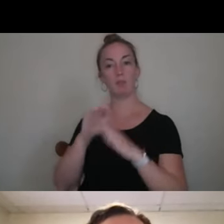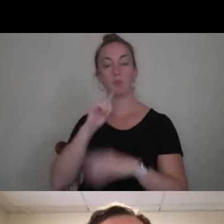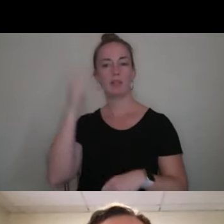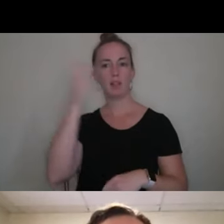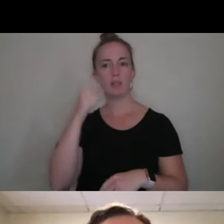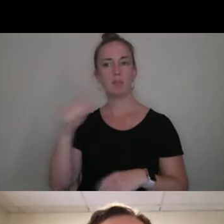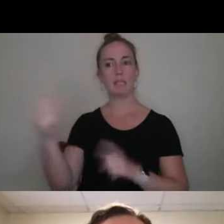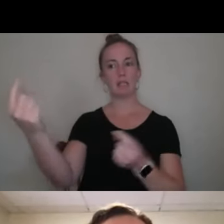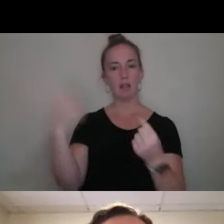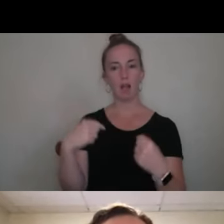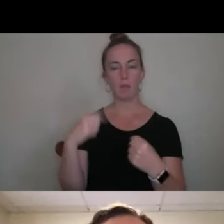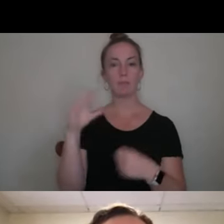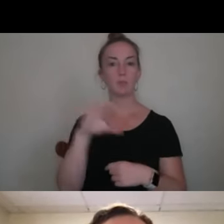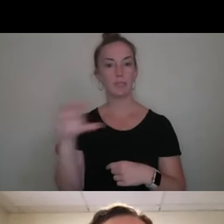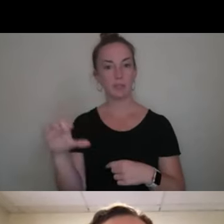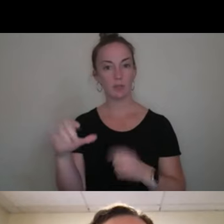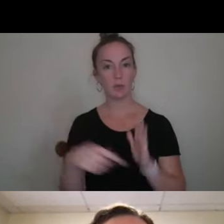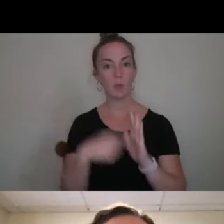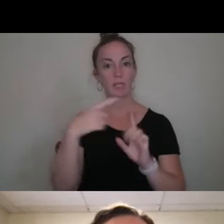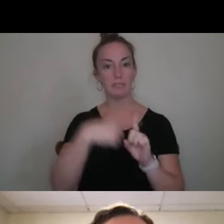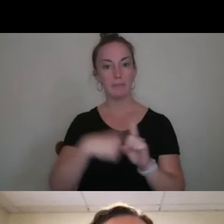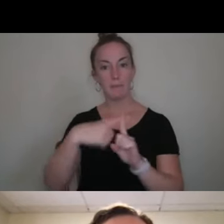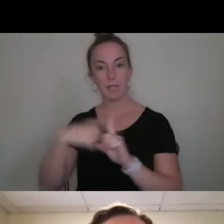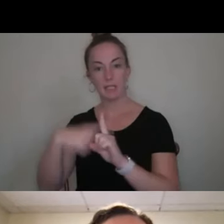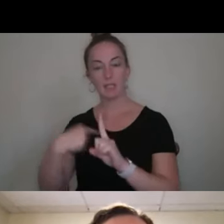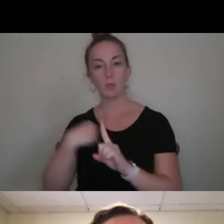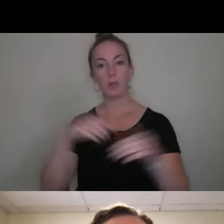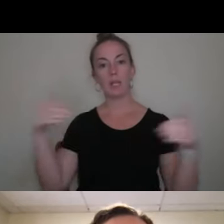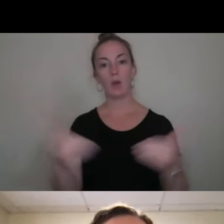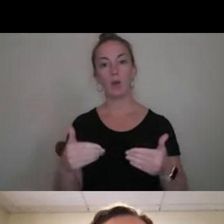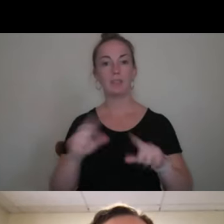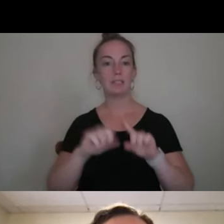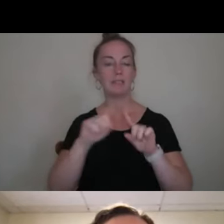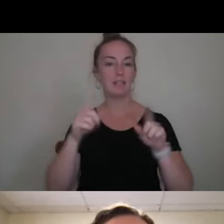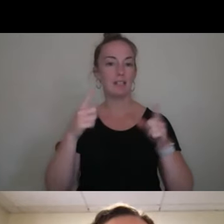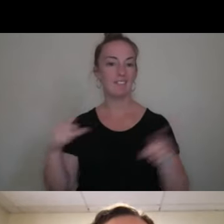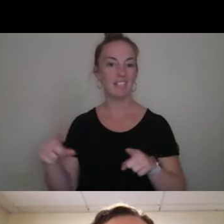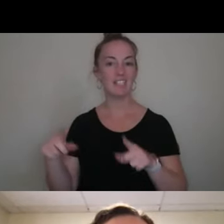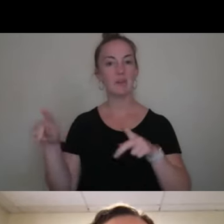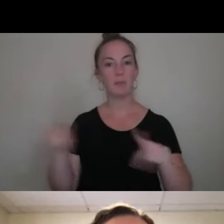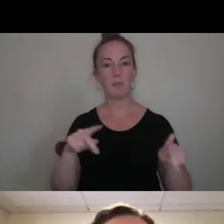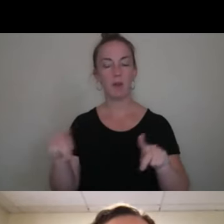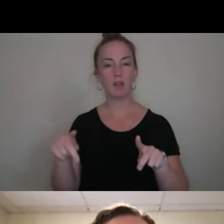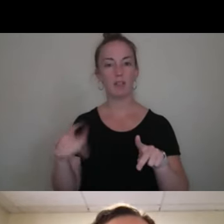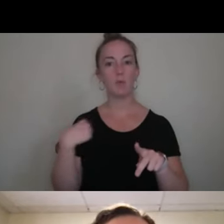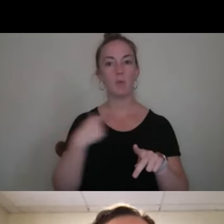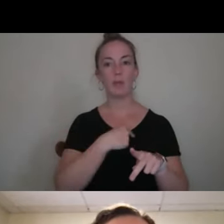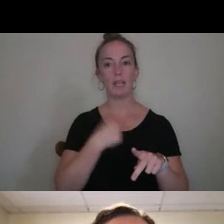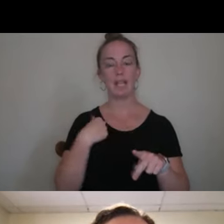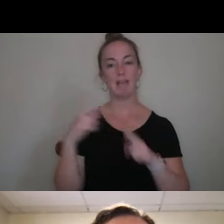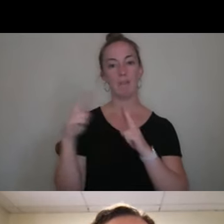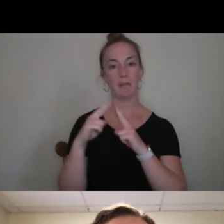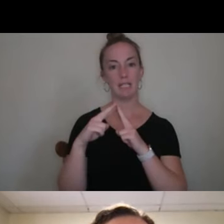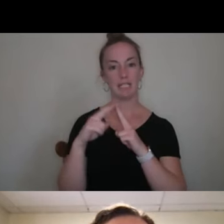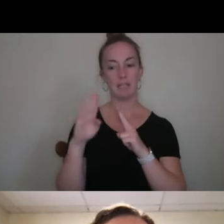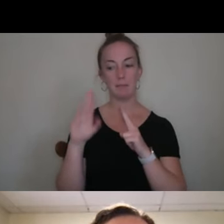they get to come to Center once a month and we host different events and parties and we're paired up with a buddy. And we just get to hang